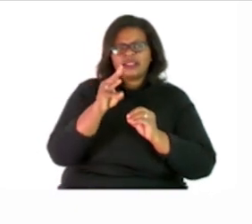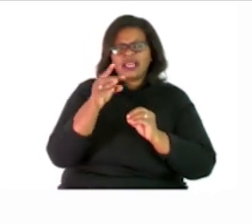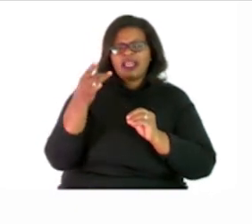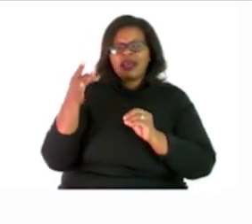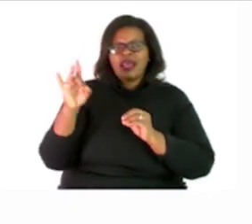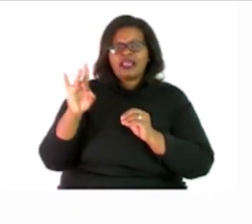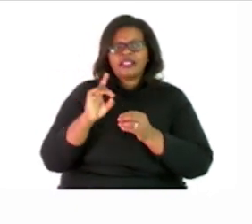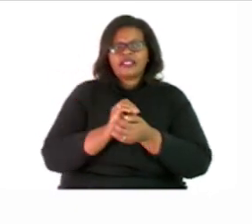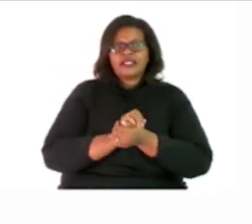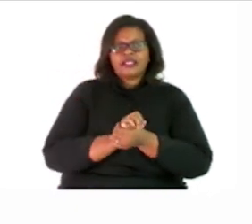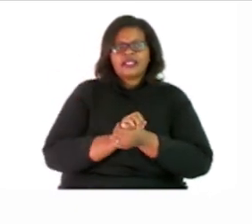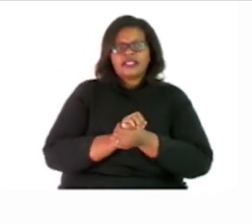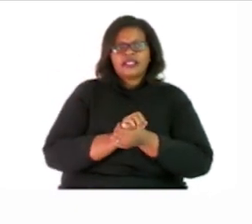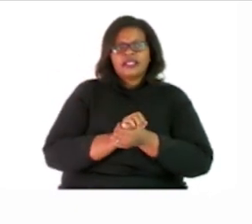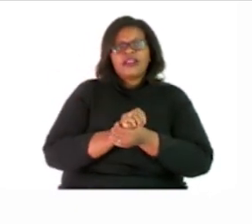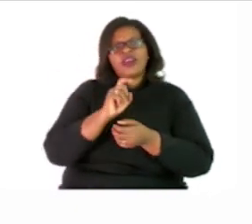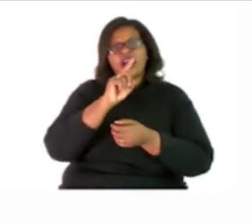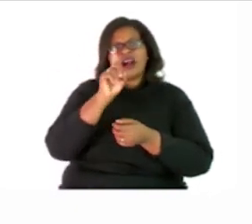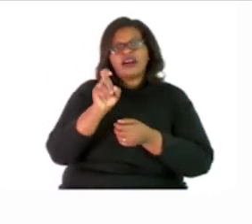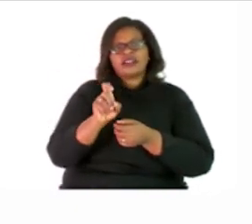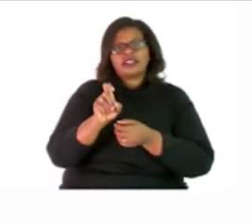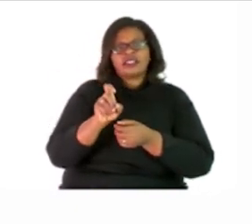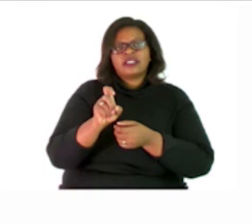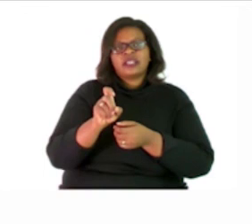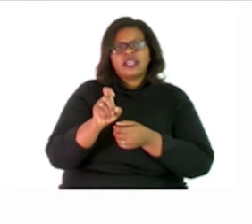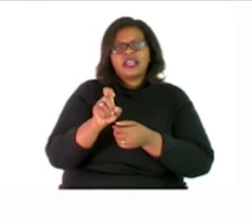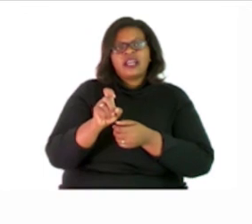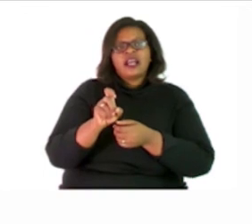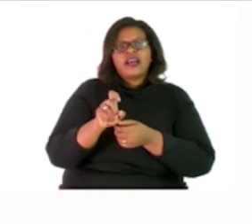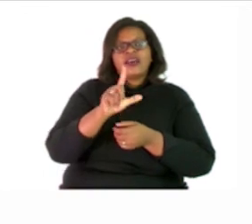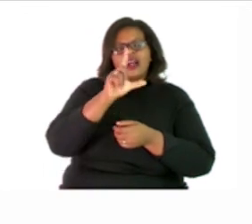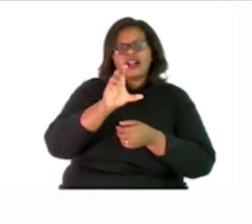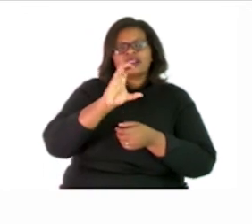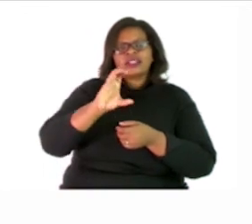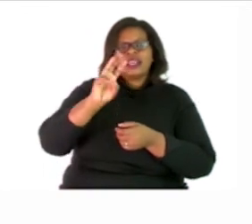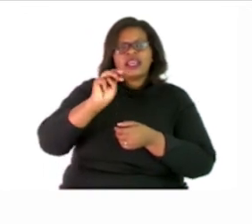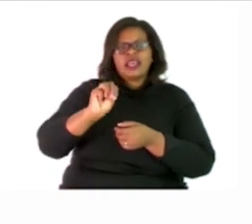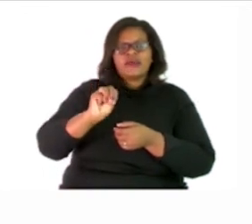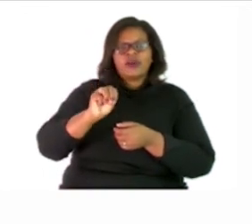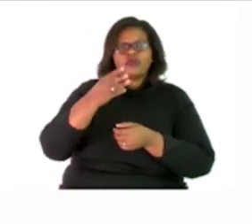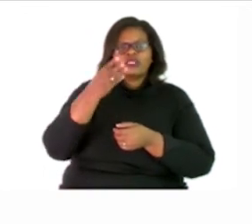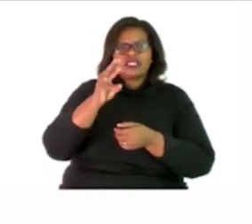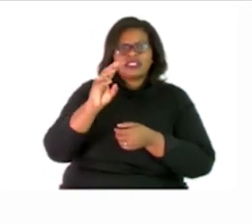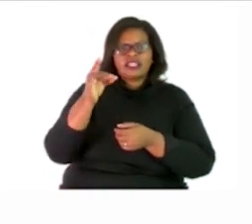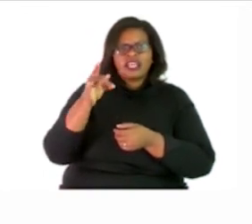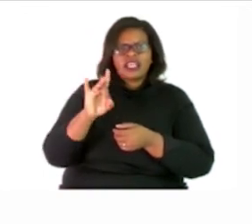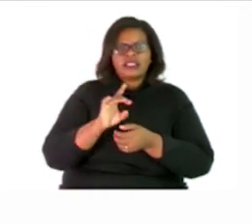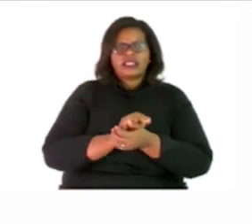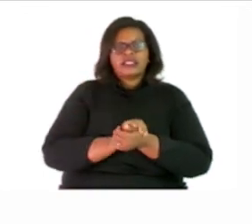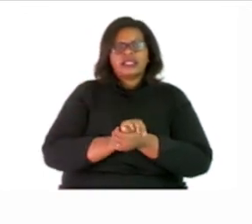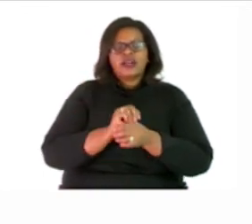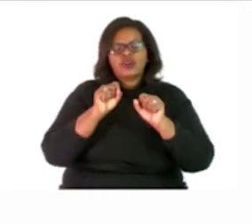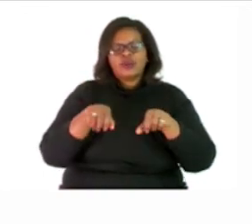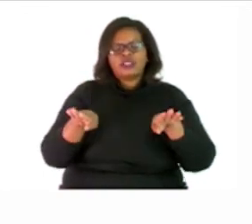what they are asking here is the lowest common multiple of 6 and 8 so you have to do the